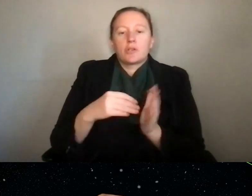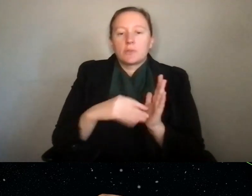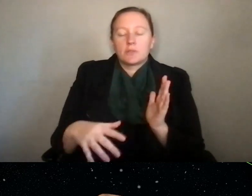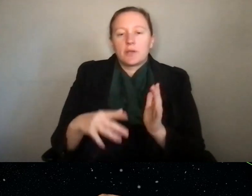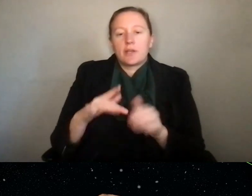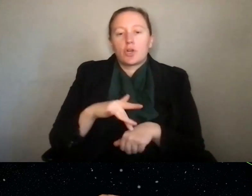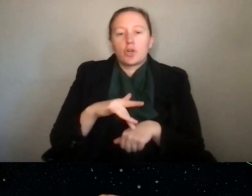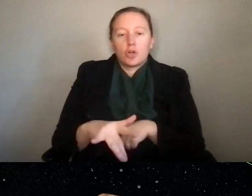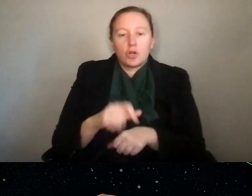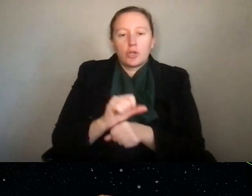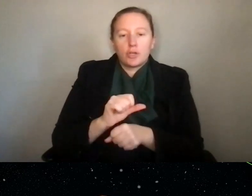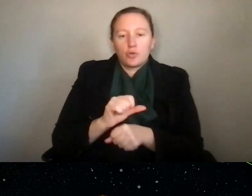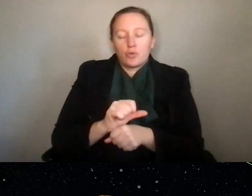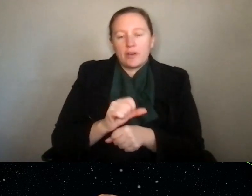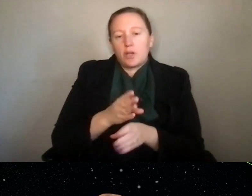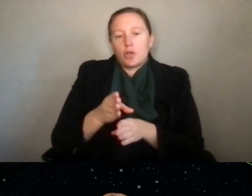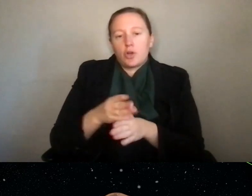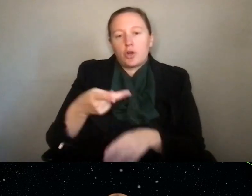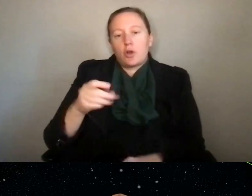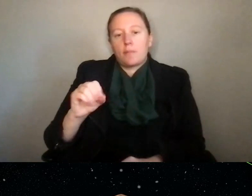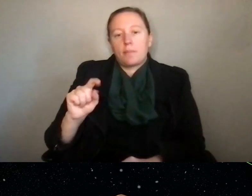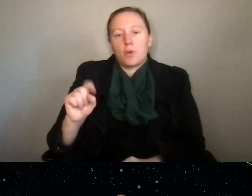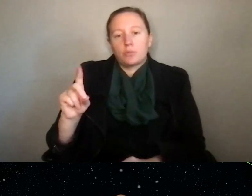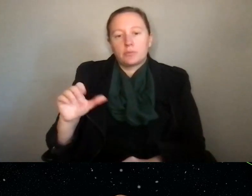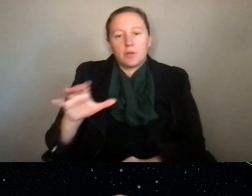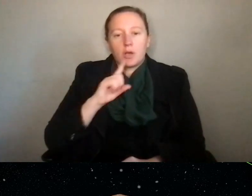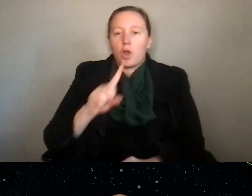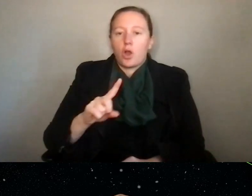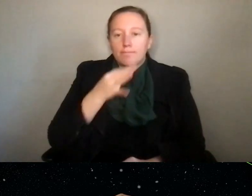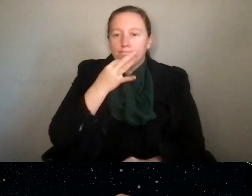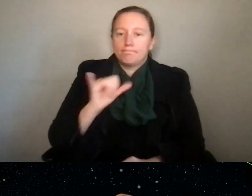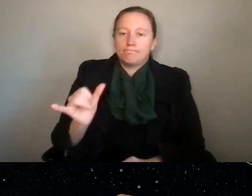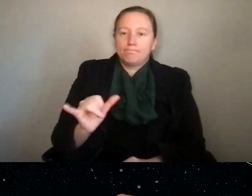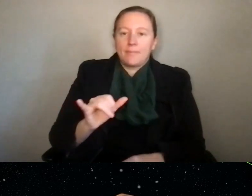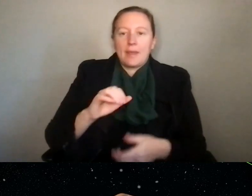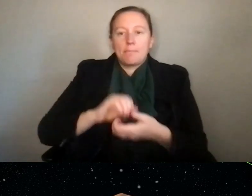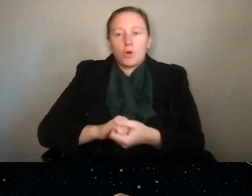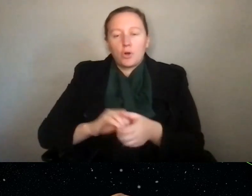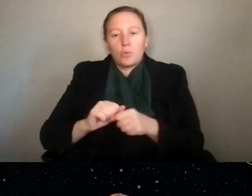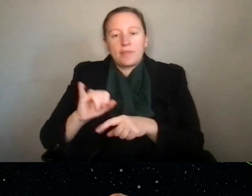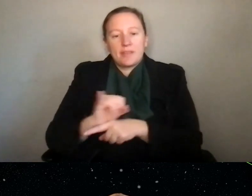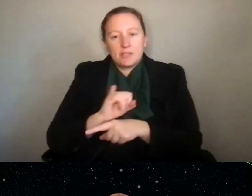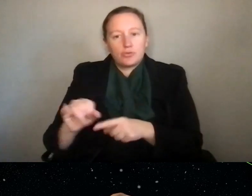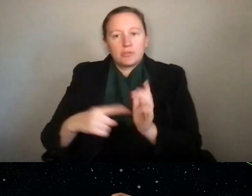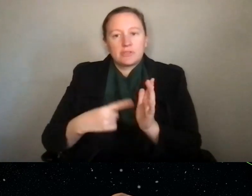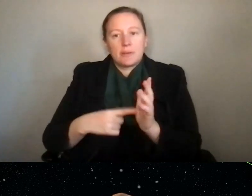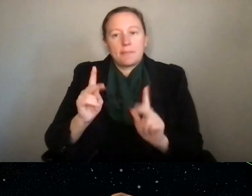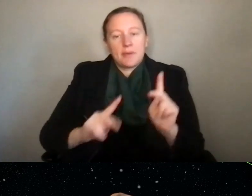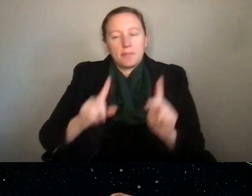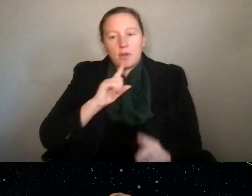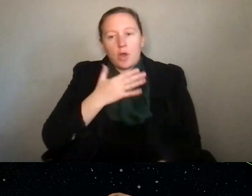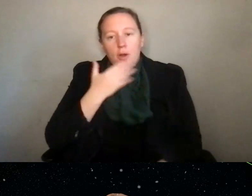postdocs are the closest experts in many things. And in partnerships with industry, sometimes the folks who are best